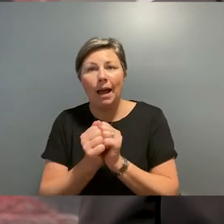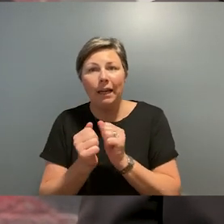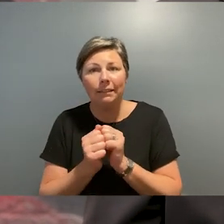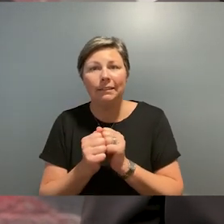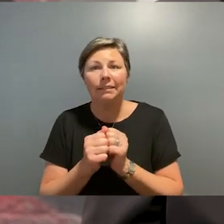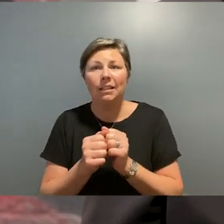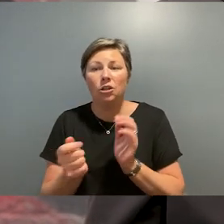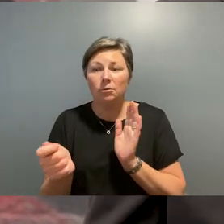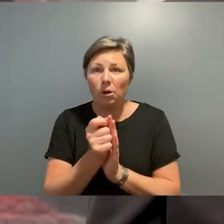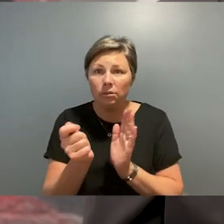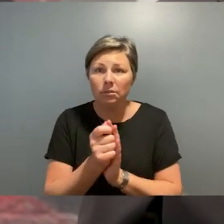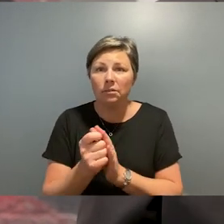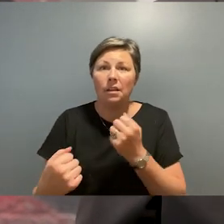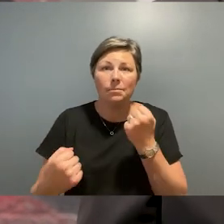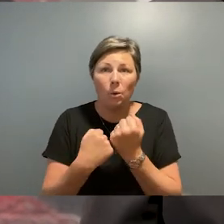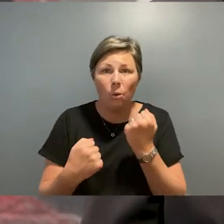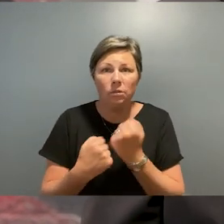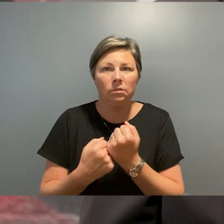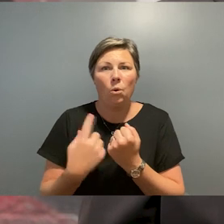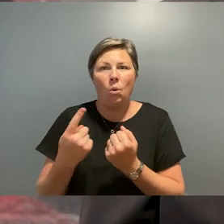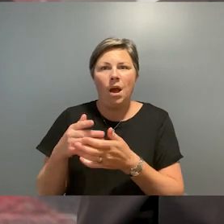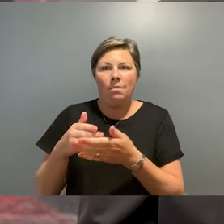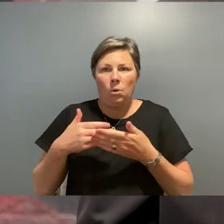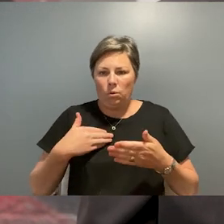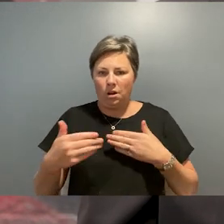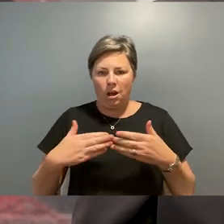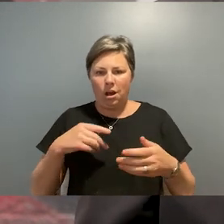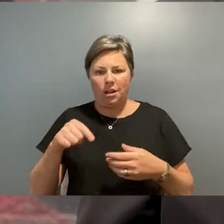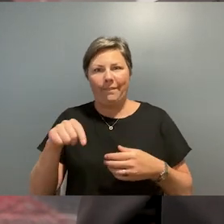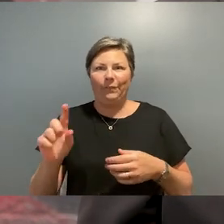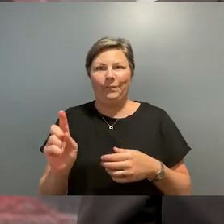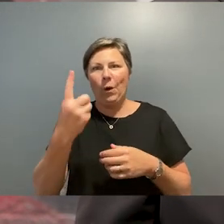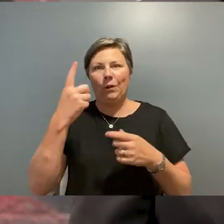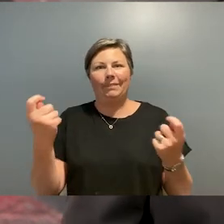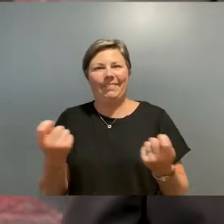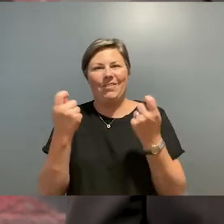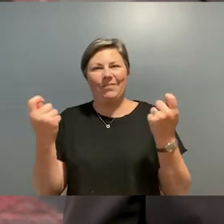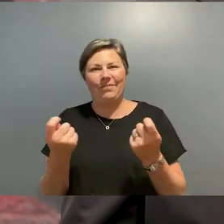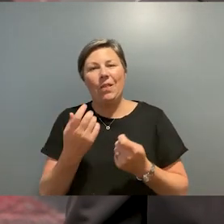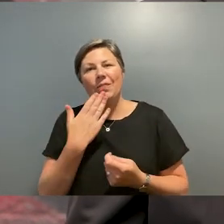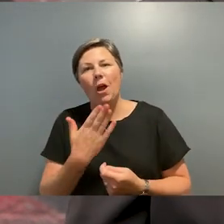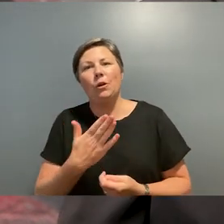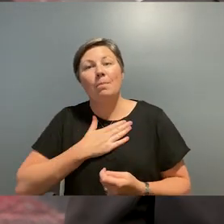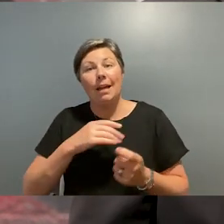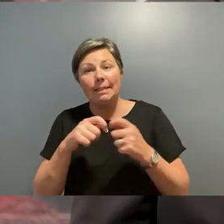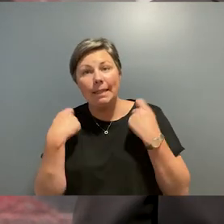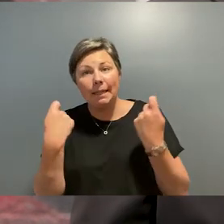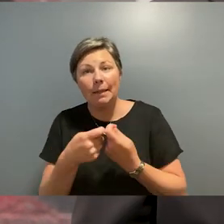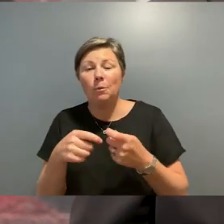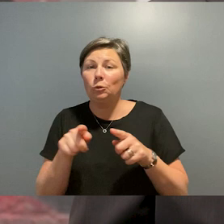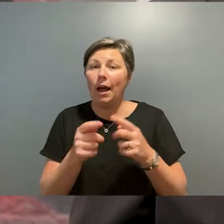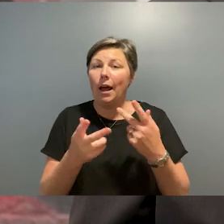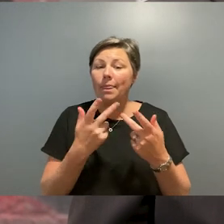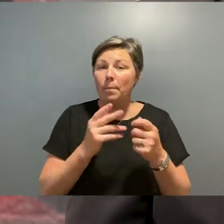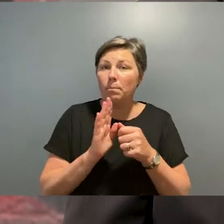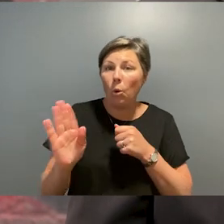sponsors and advisors who have shared our vision and helped us shape this inaugural program thank you to my incredible team and fellow